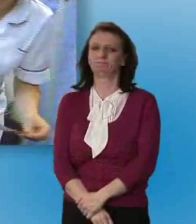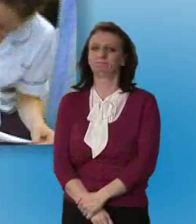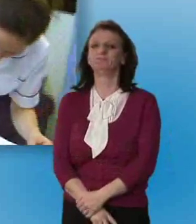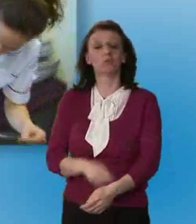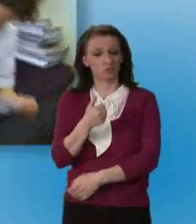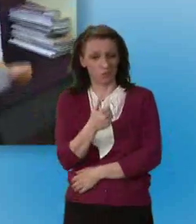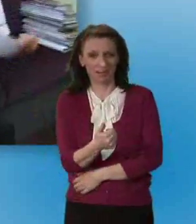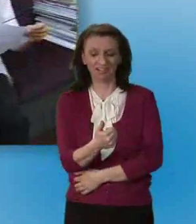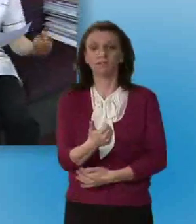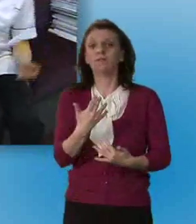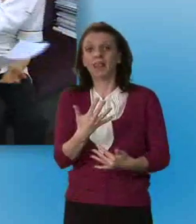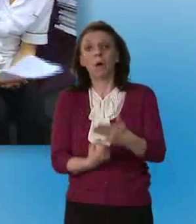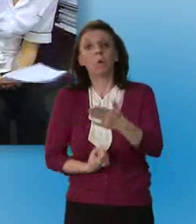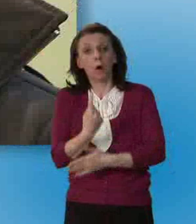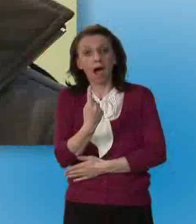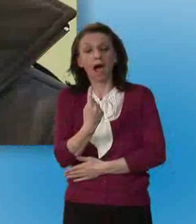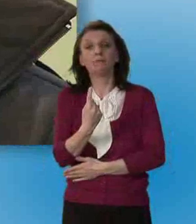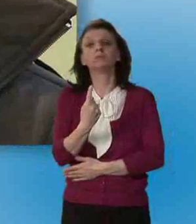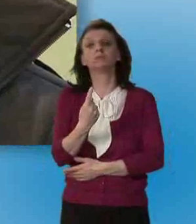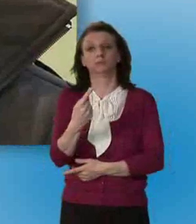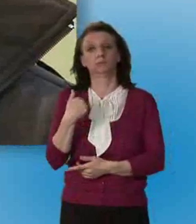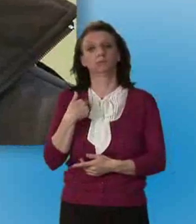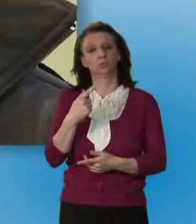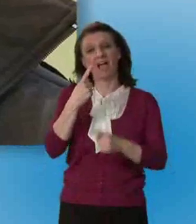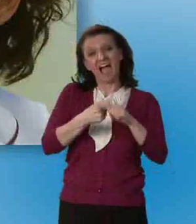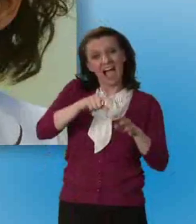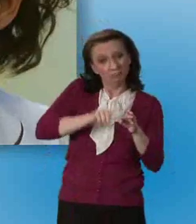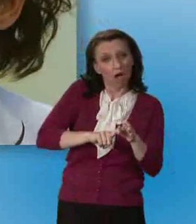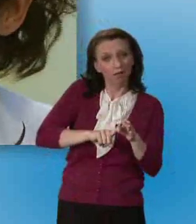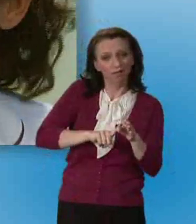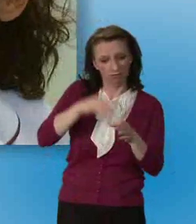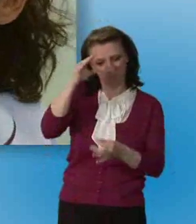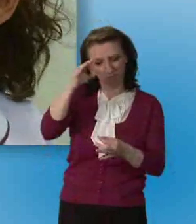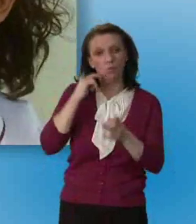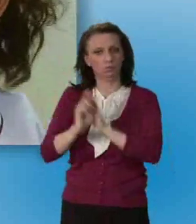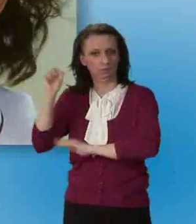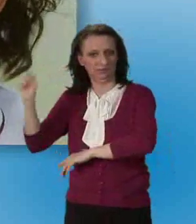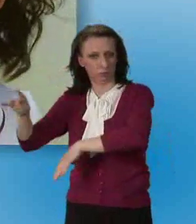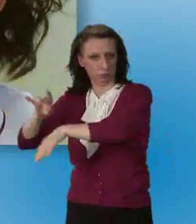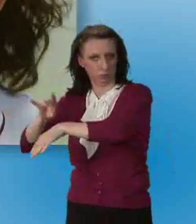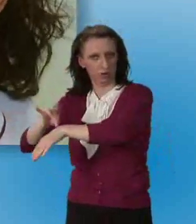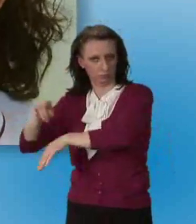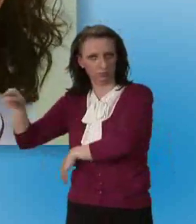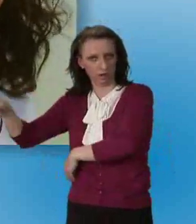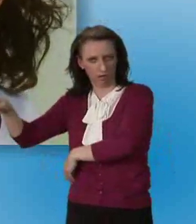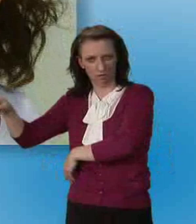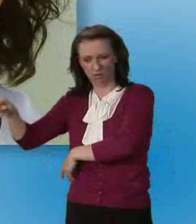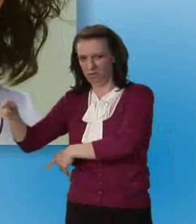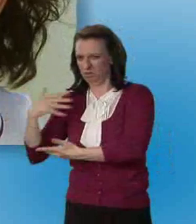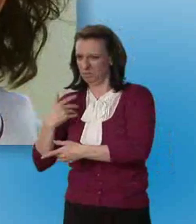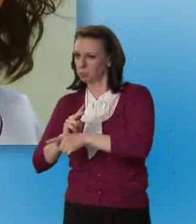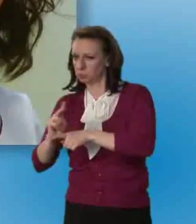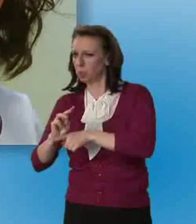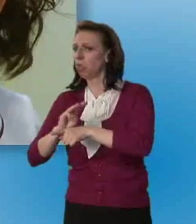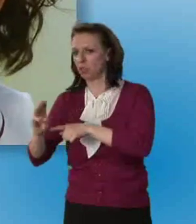Right okay Sandra what happens now is that your x-rays go off to be looked at by the doctor and then your results will be sent out to you in about two to